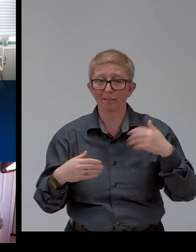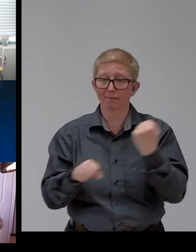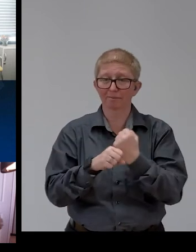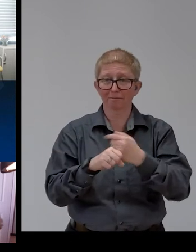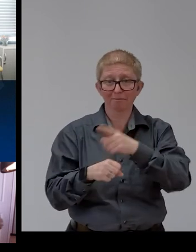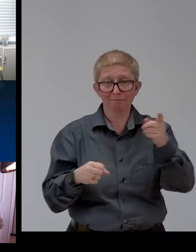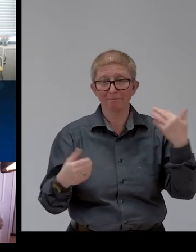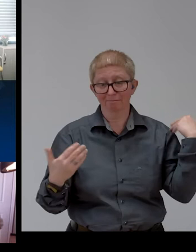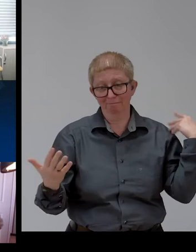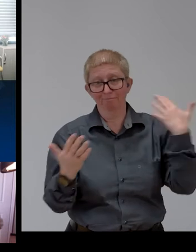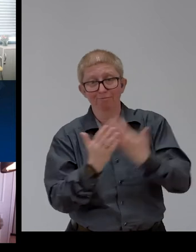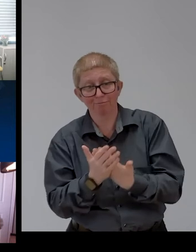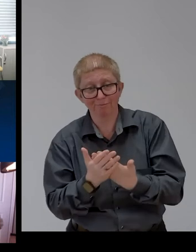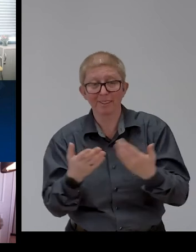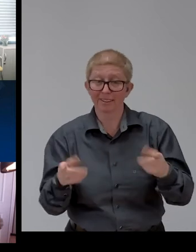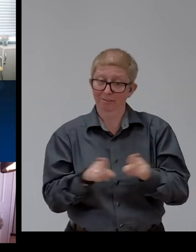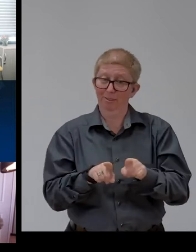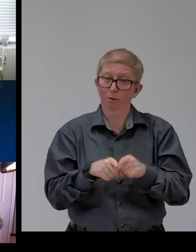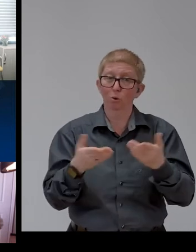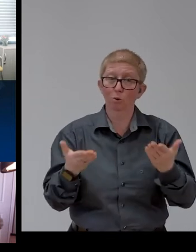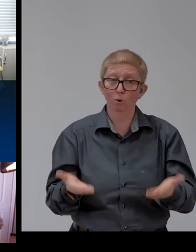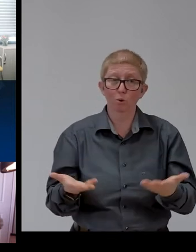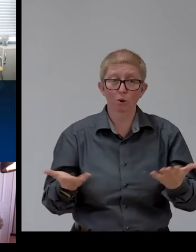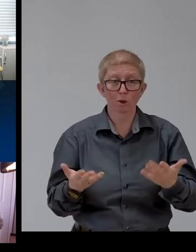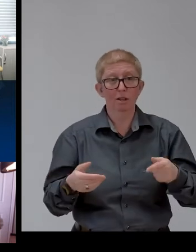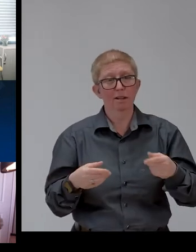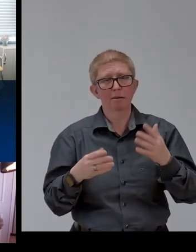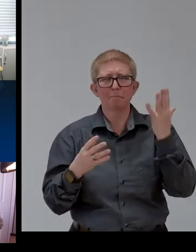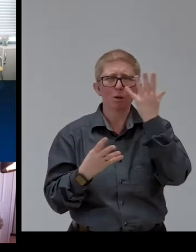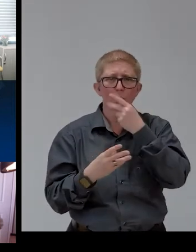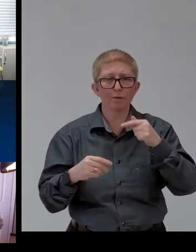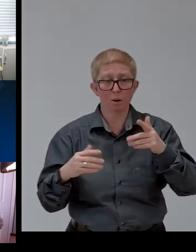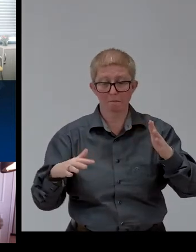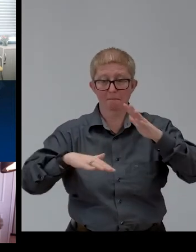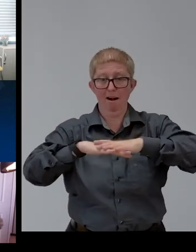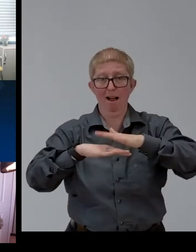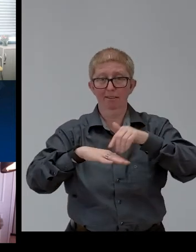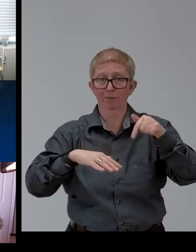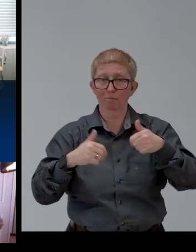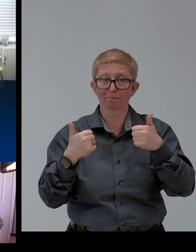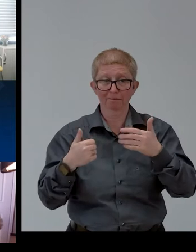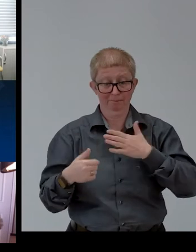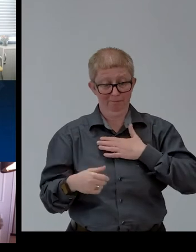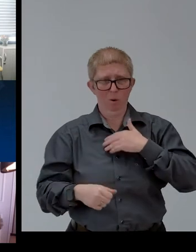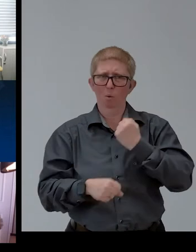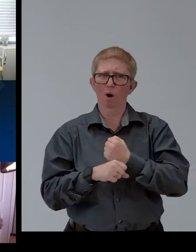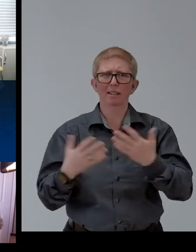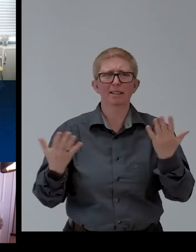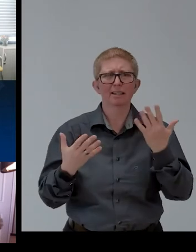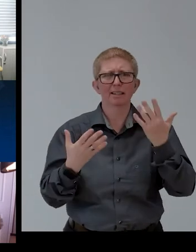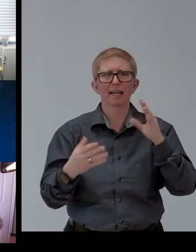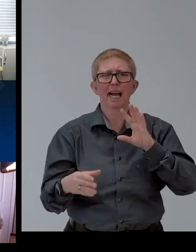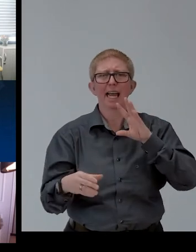Foundation and Jiro Project for organizing this wonderful platform. At AIMS Media, we are imparting inclusive and accessible